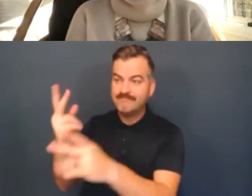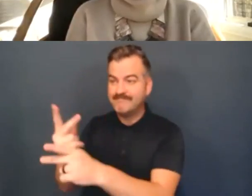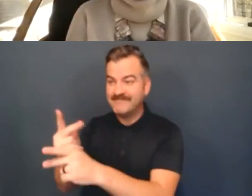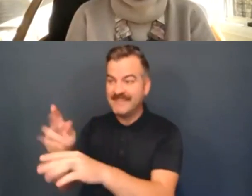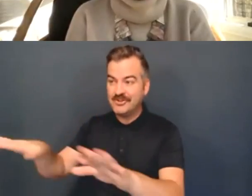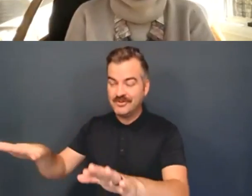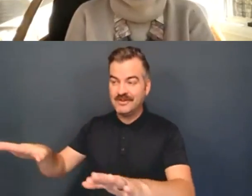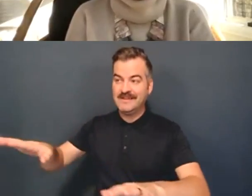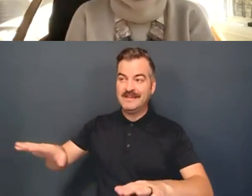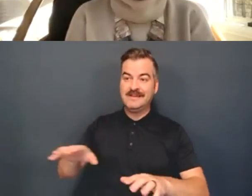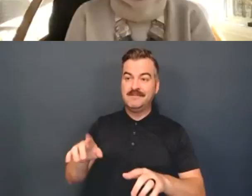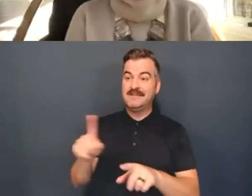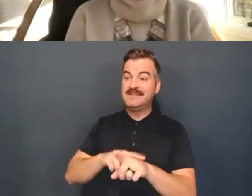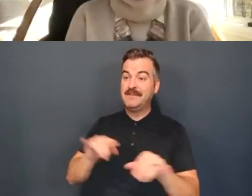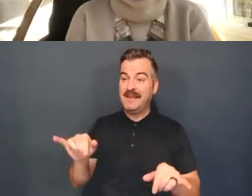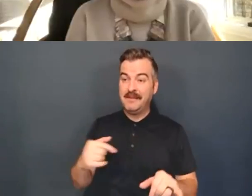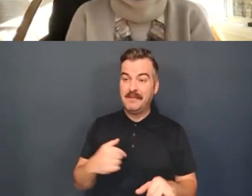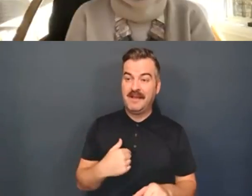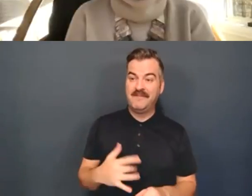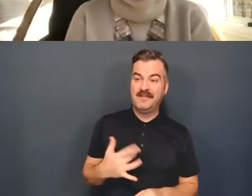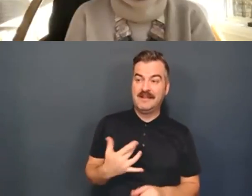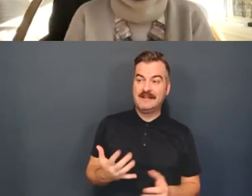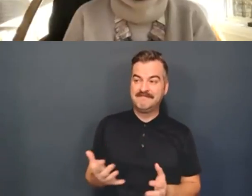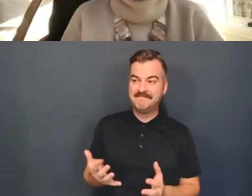and it makes me upset.